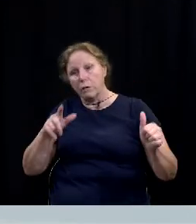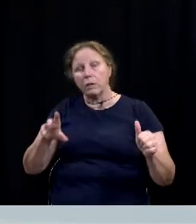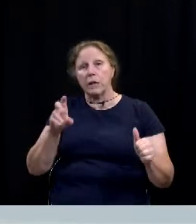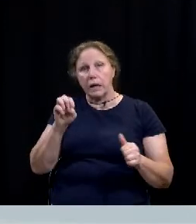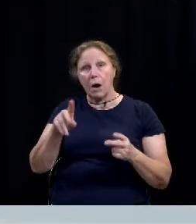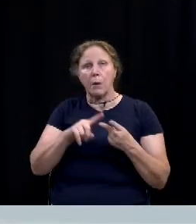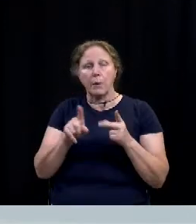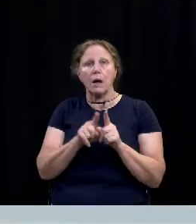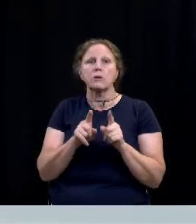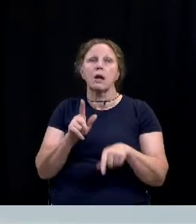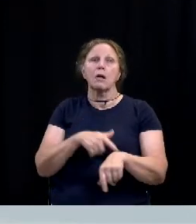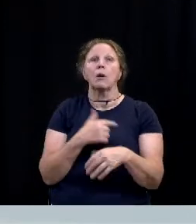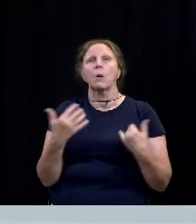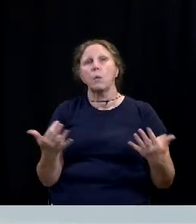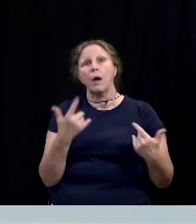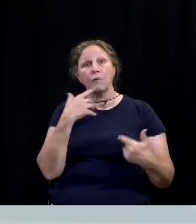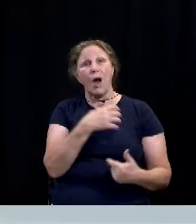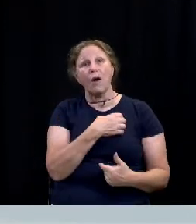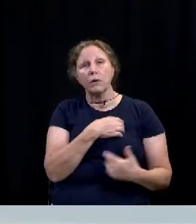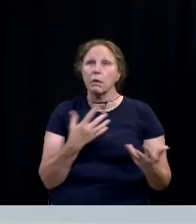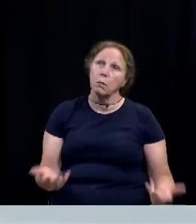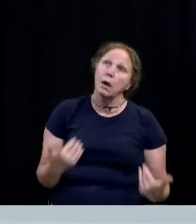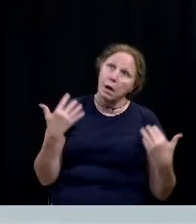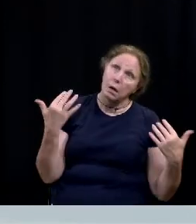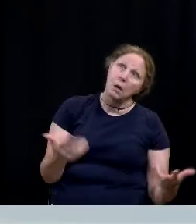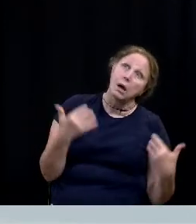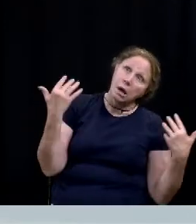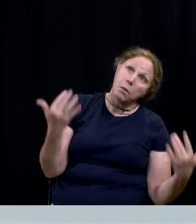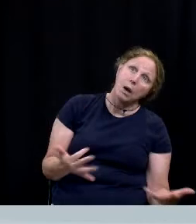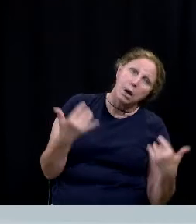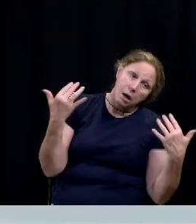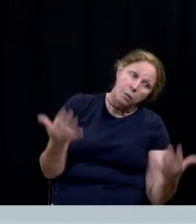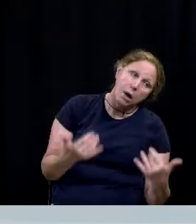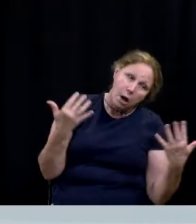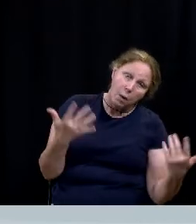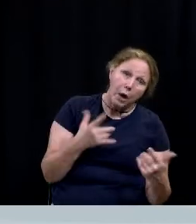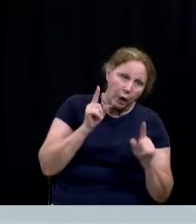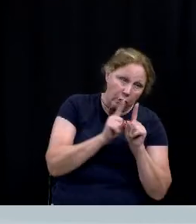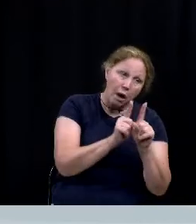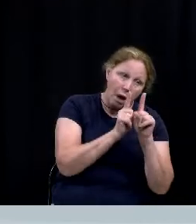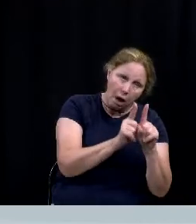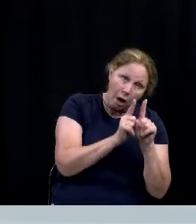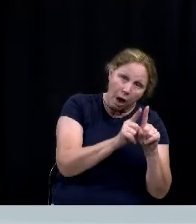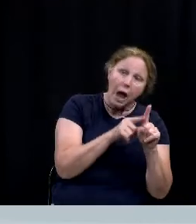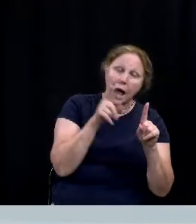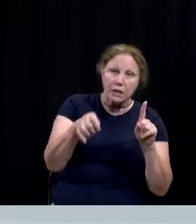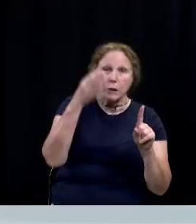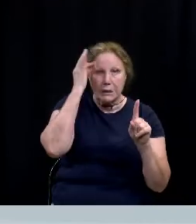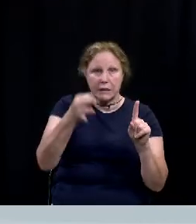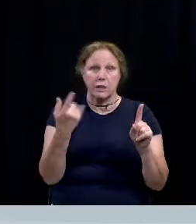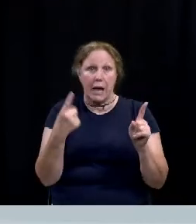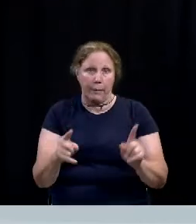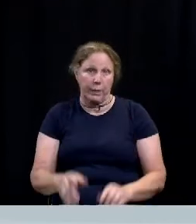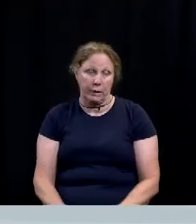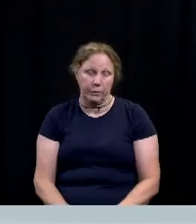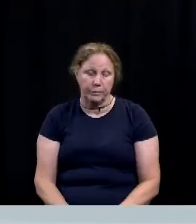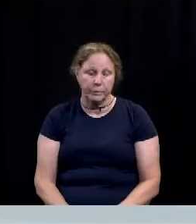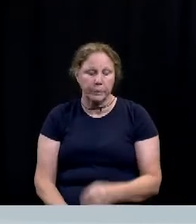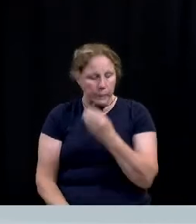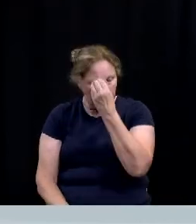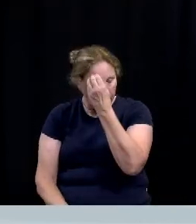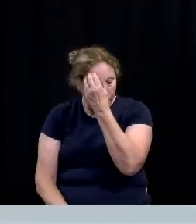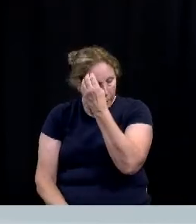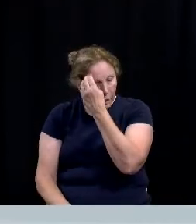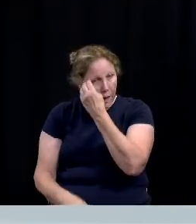also creates long waits for local law enforcement agencies that must remain with that individual until a disposition is rendered the medical clearance